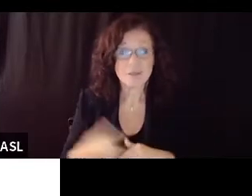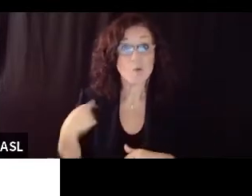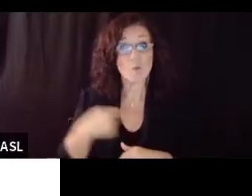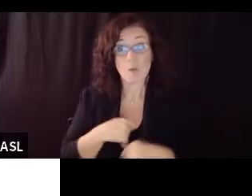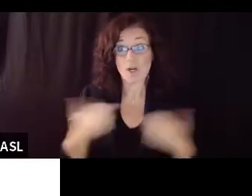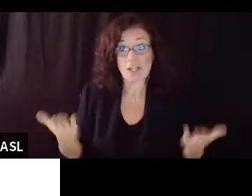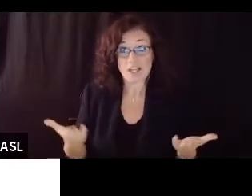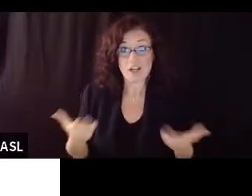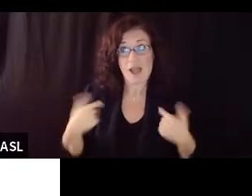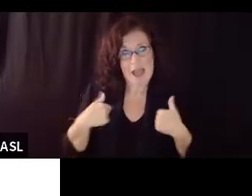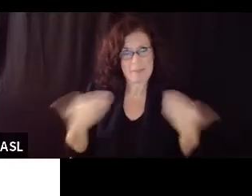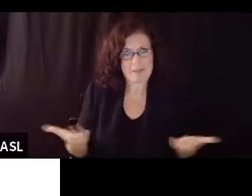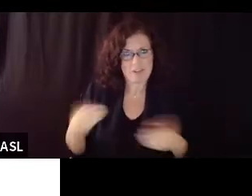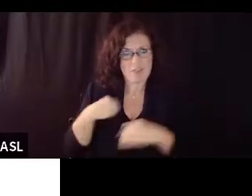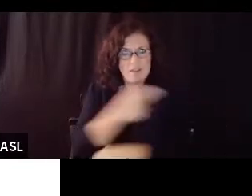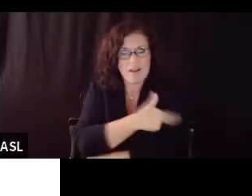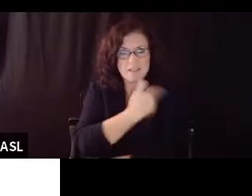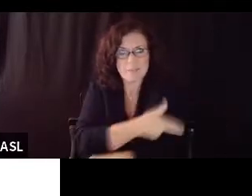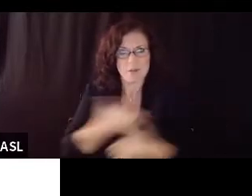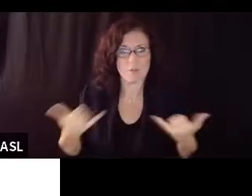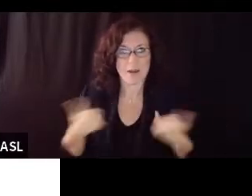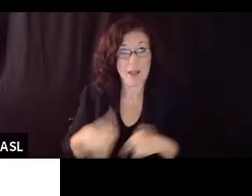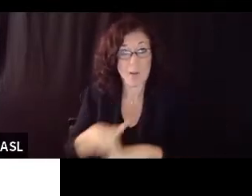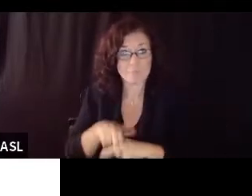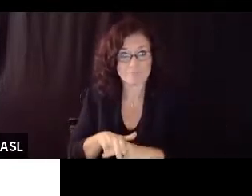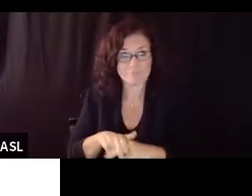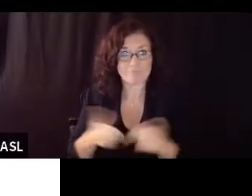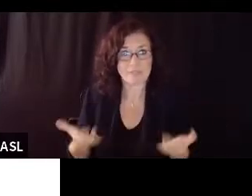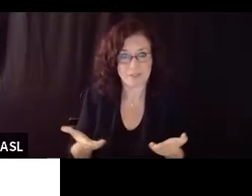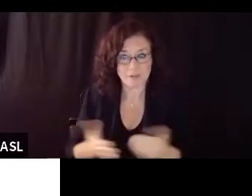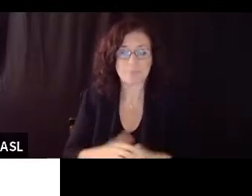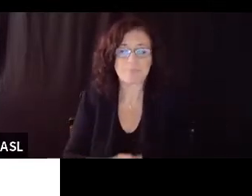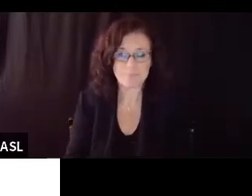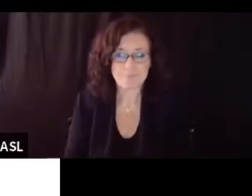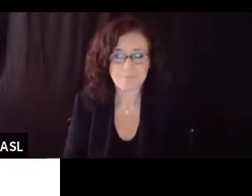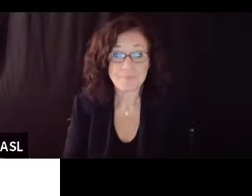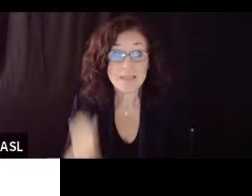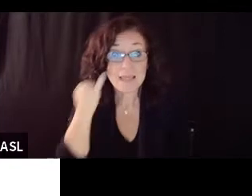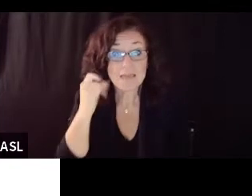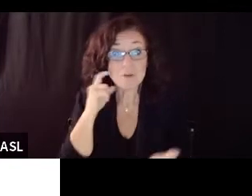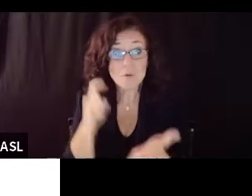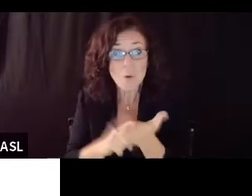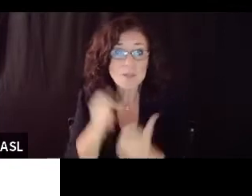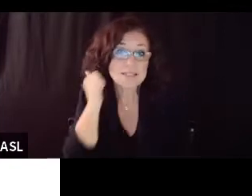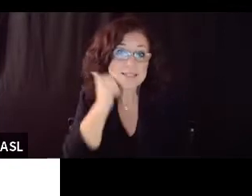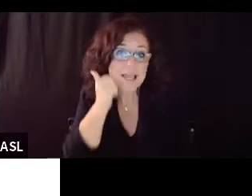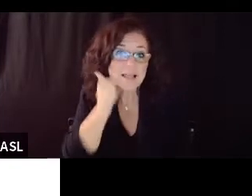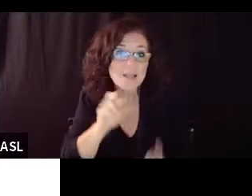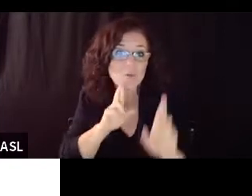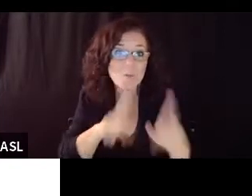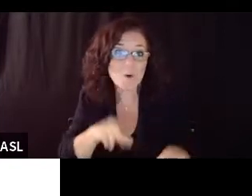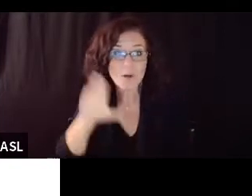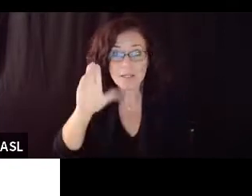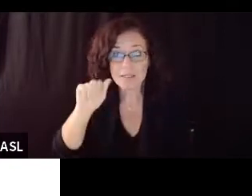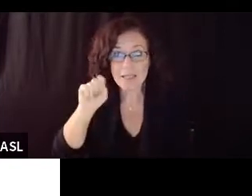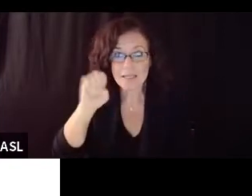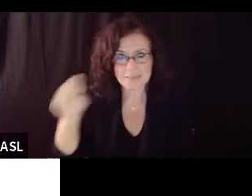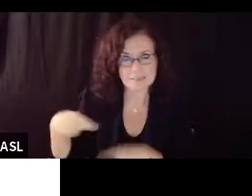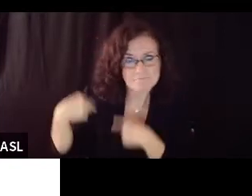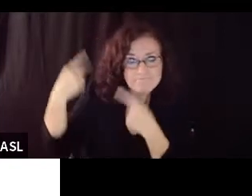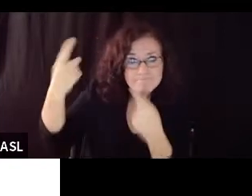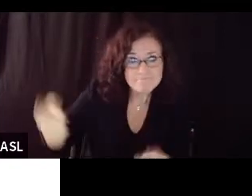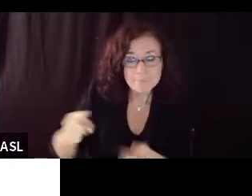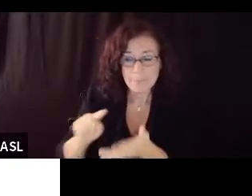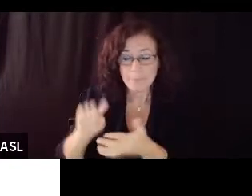um if we look at the new cases reported daily across Santa Barbara County from the beginning of the epidemic to now